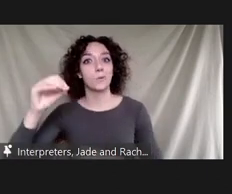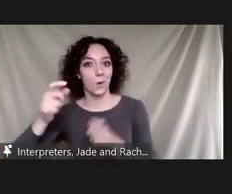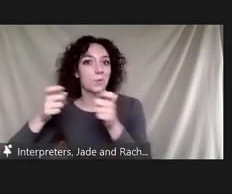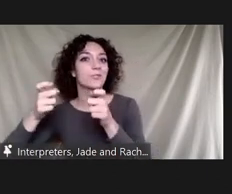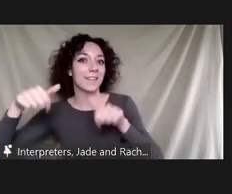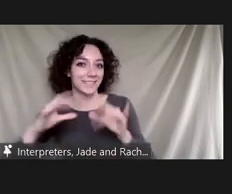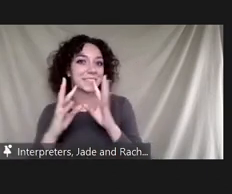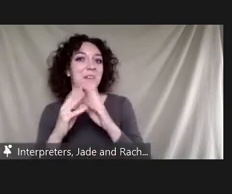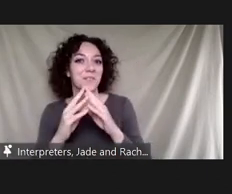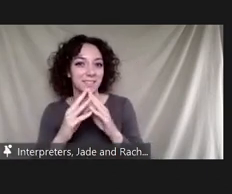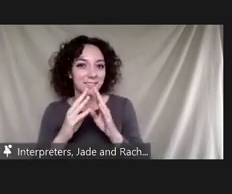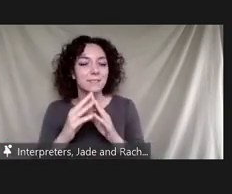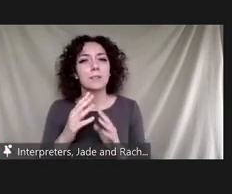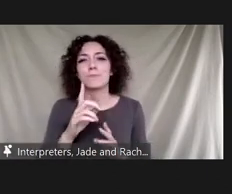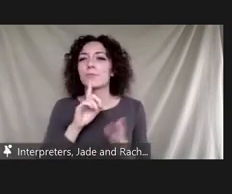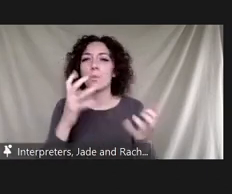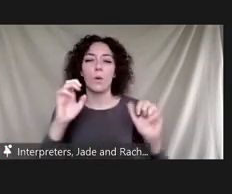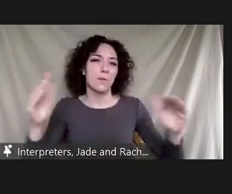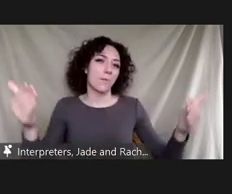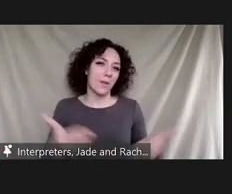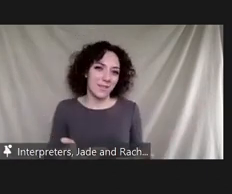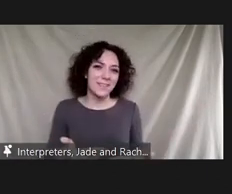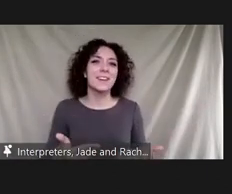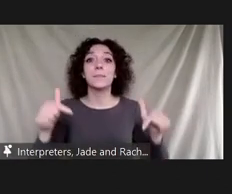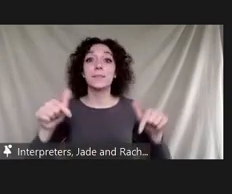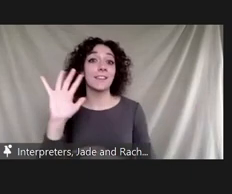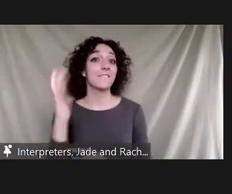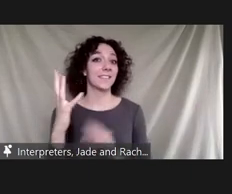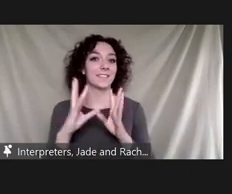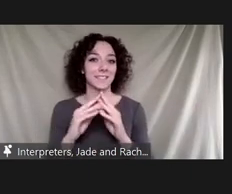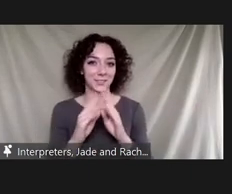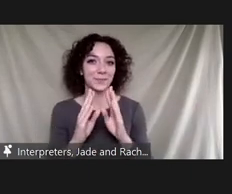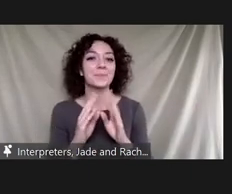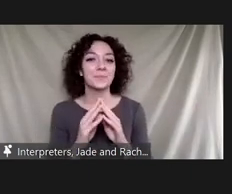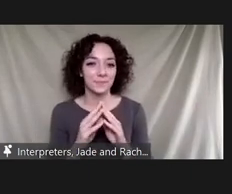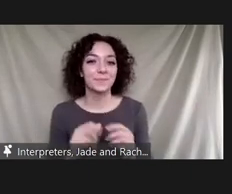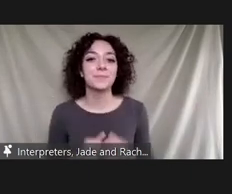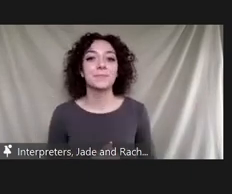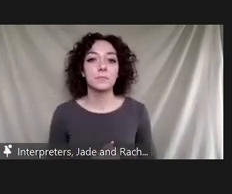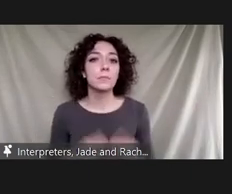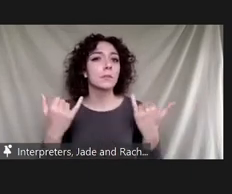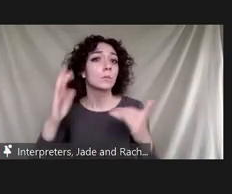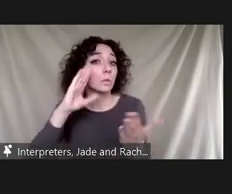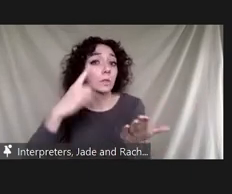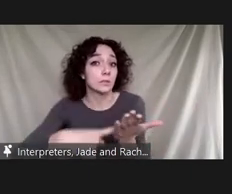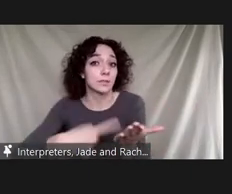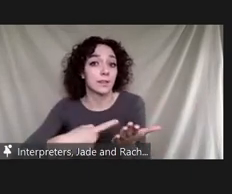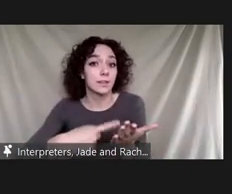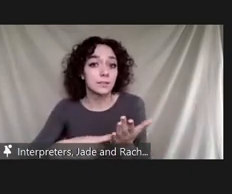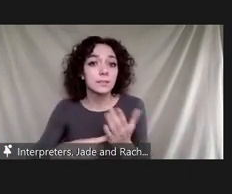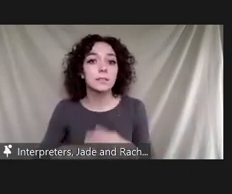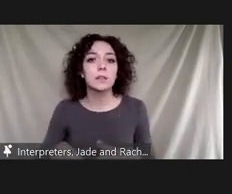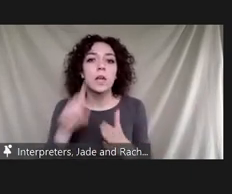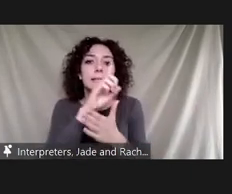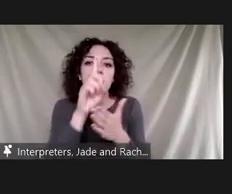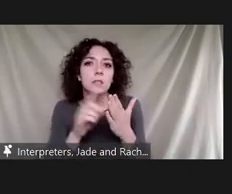and we'd really like to welcome you to our fifth session which looks at um designing